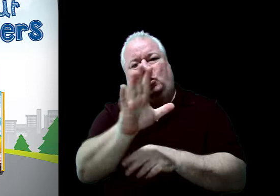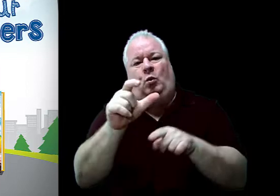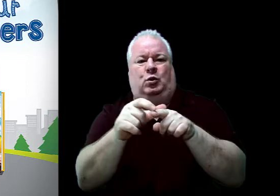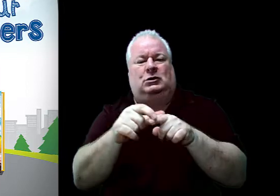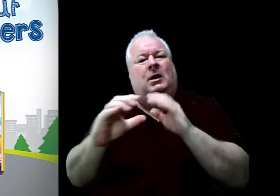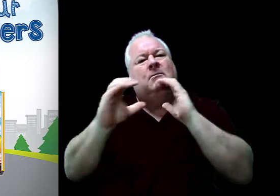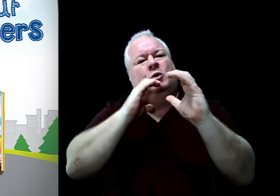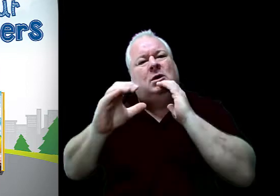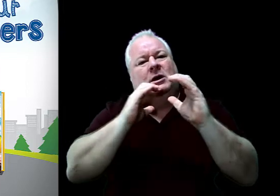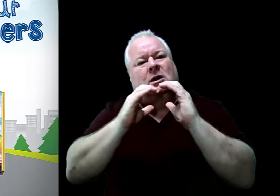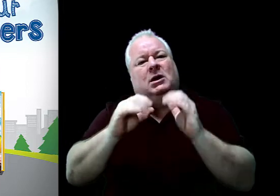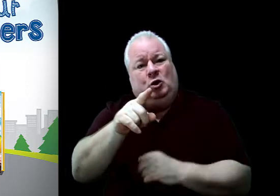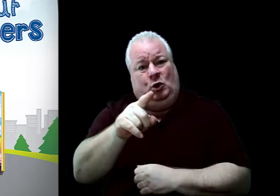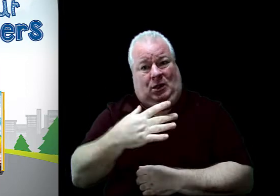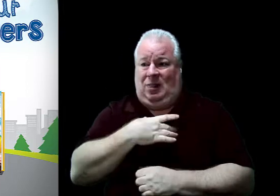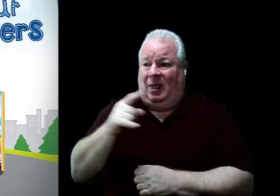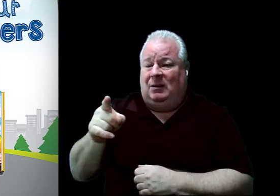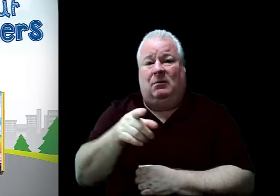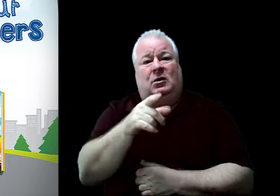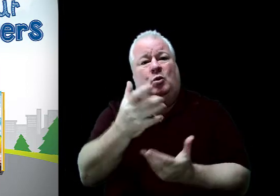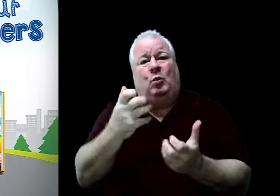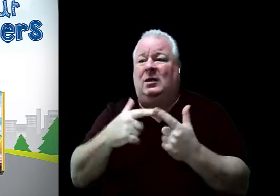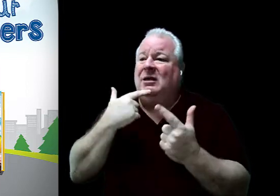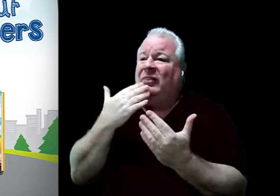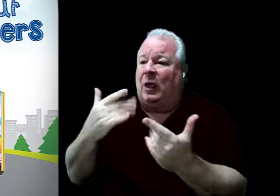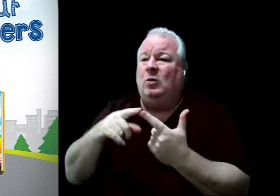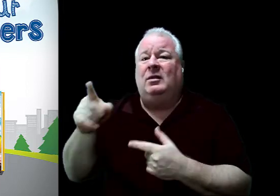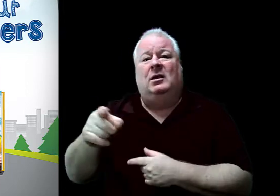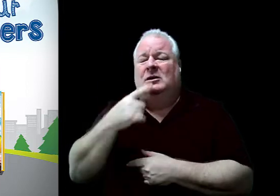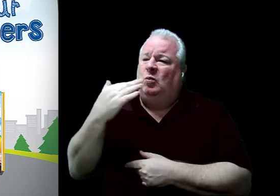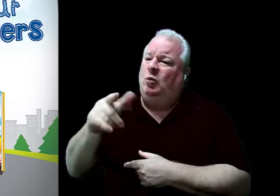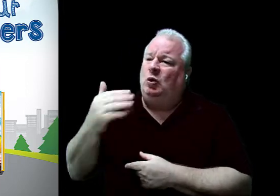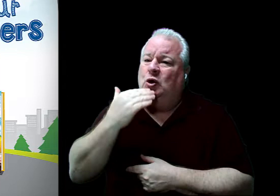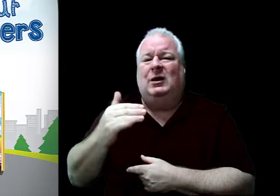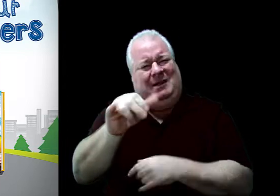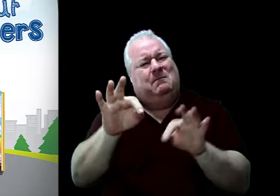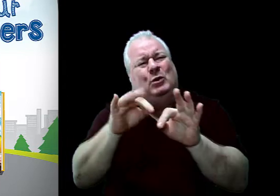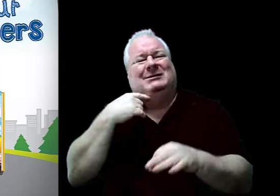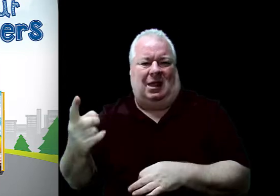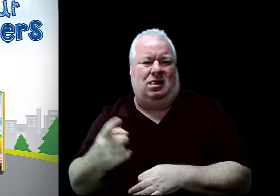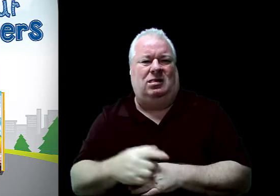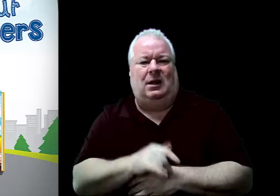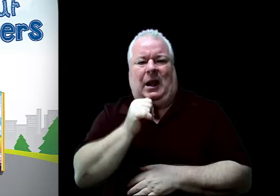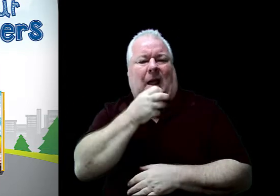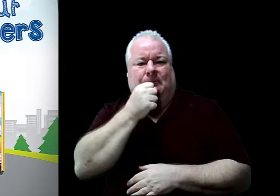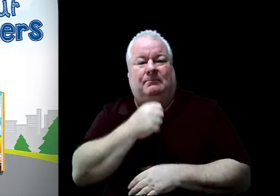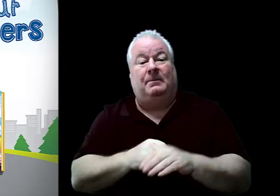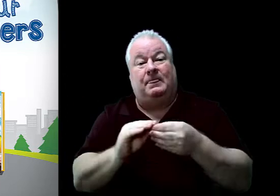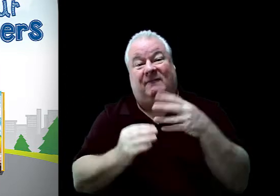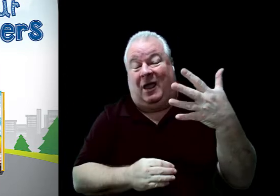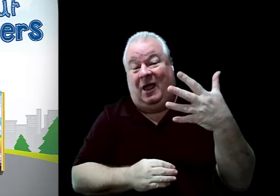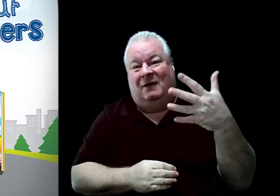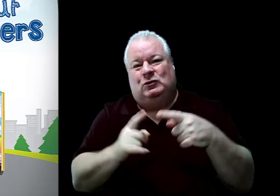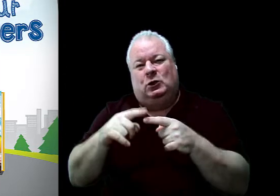If you appreciate someone, let them know. Number five, bring out the best in them. The most important